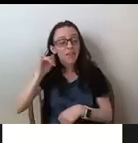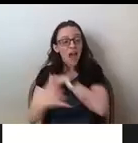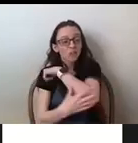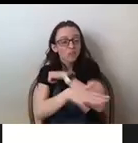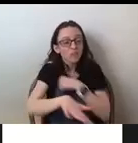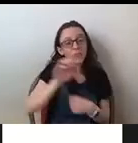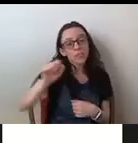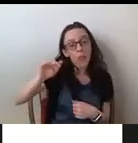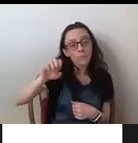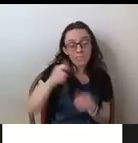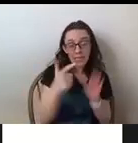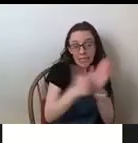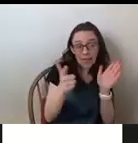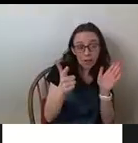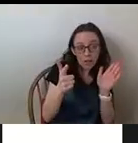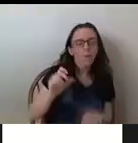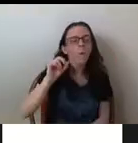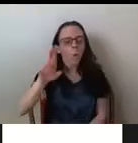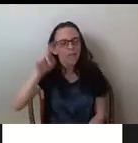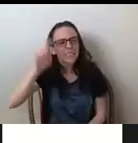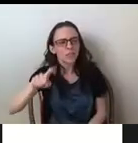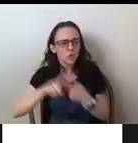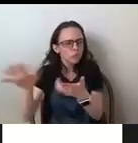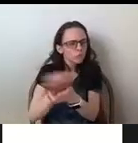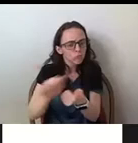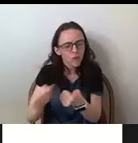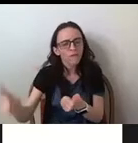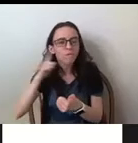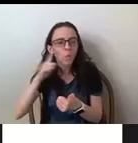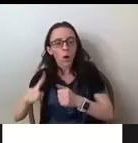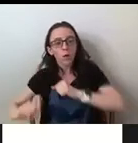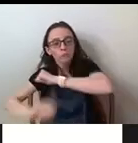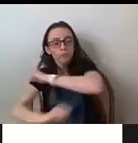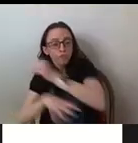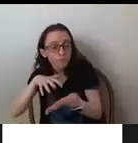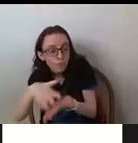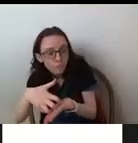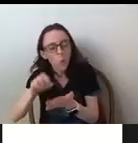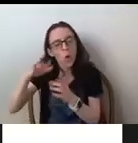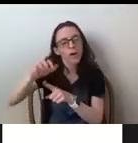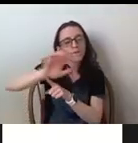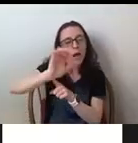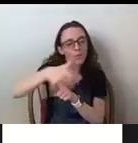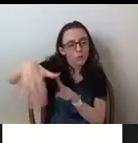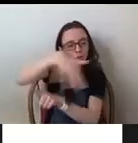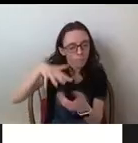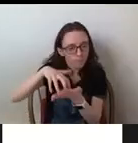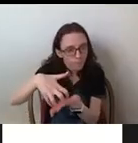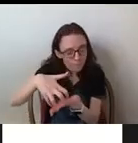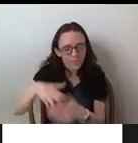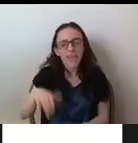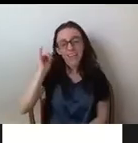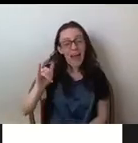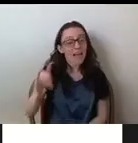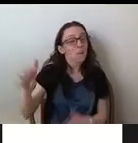needed to be demolished for infrastructural or environmental reasons. These arguments are easily the most consistent and most popular as they are